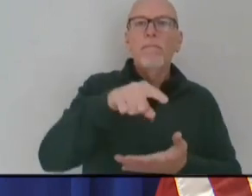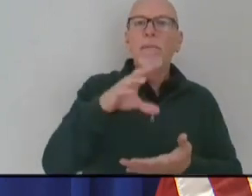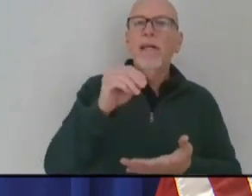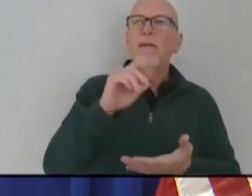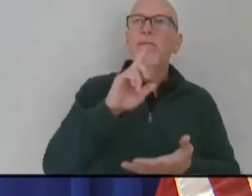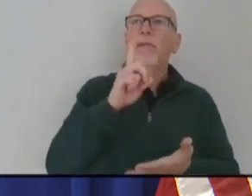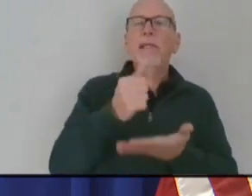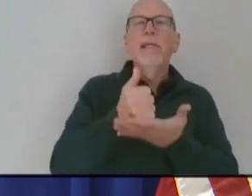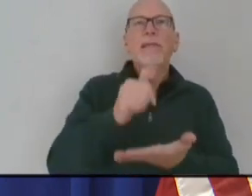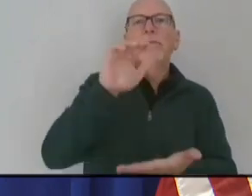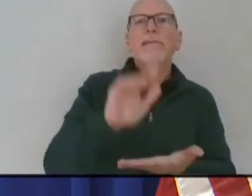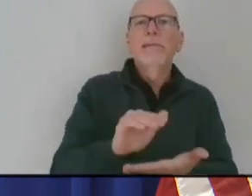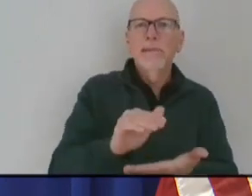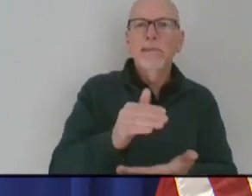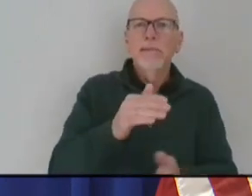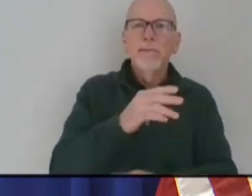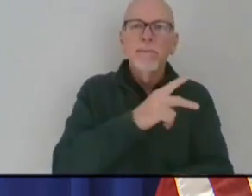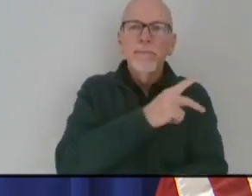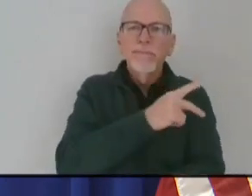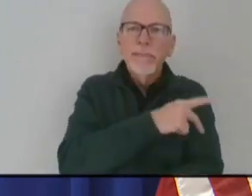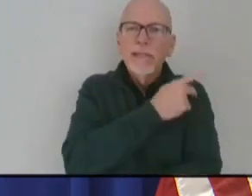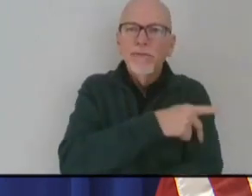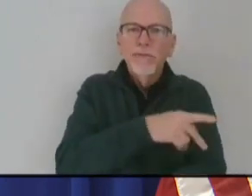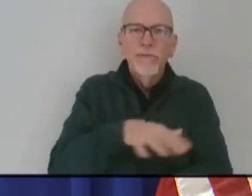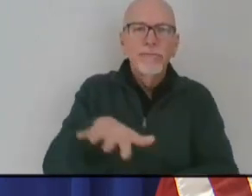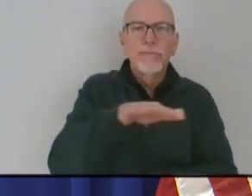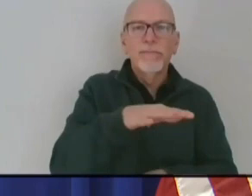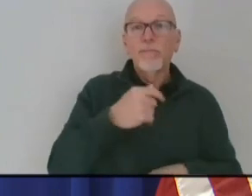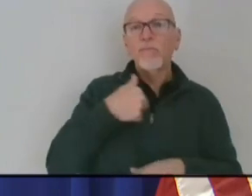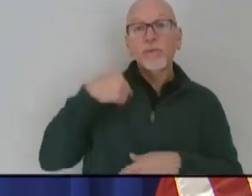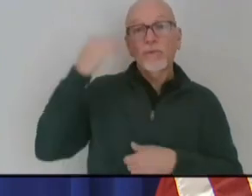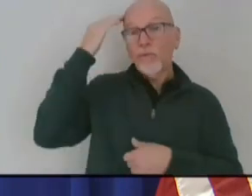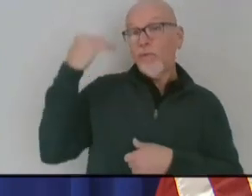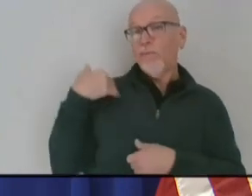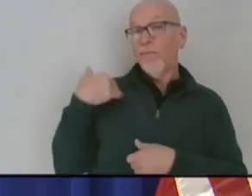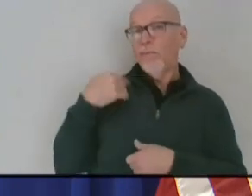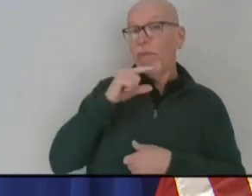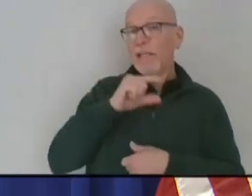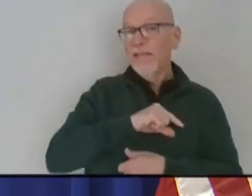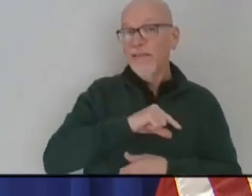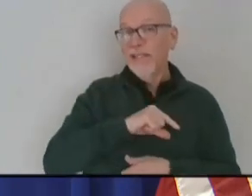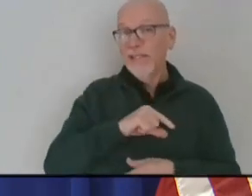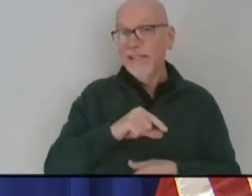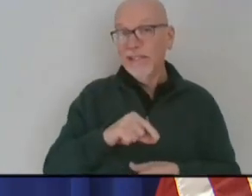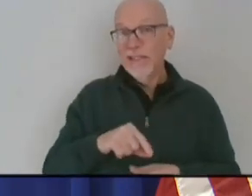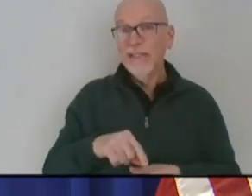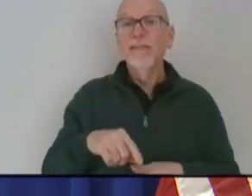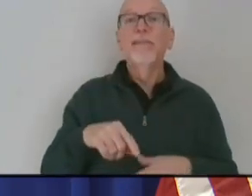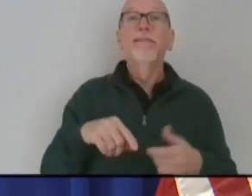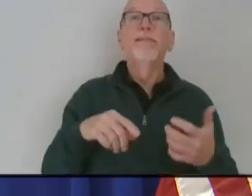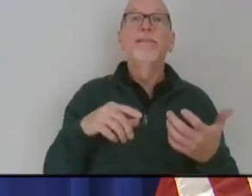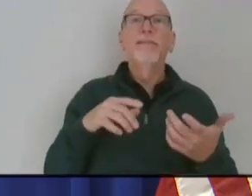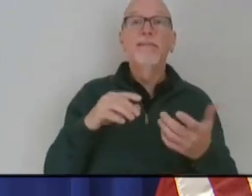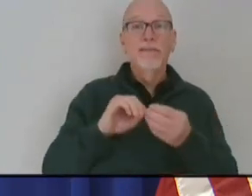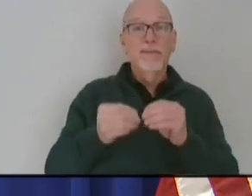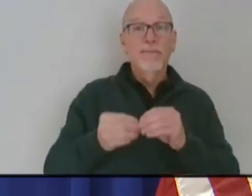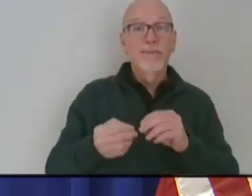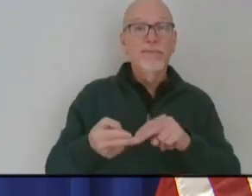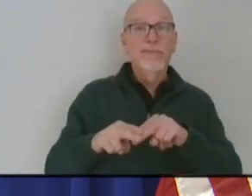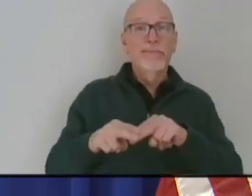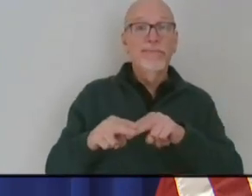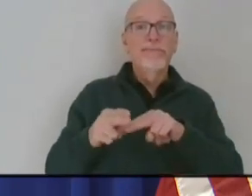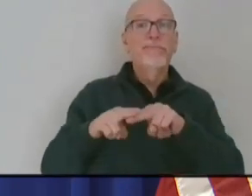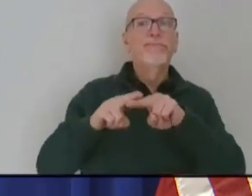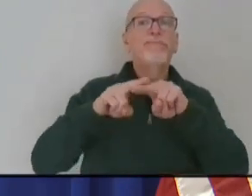frankly, to some of our patients. And we know coming off of Thanksgiving and the numbers as they continue, that